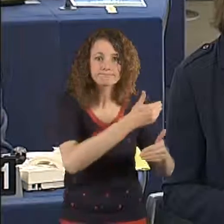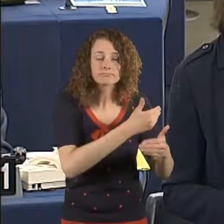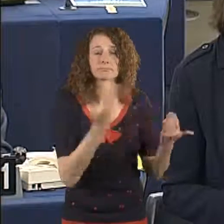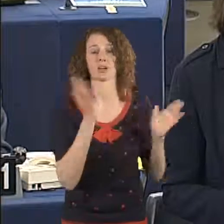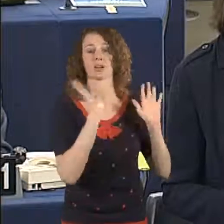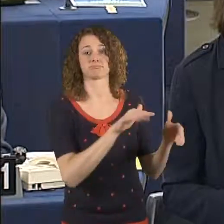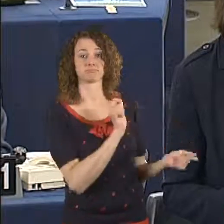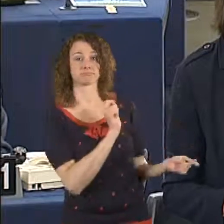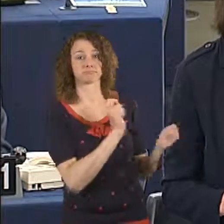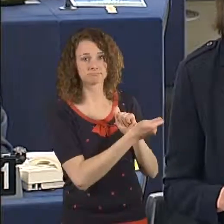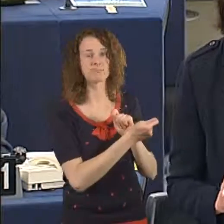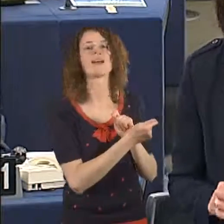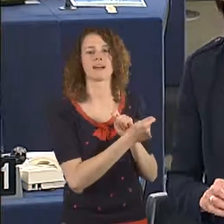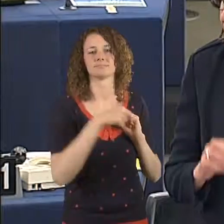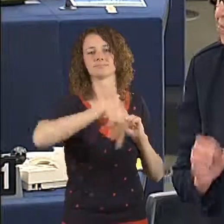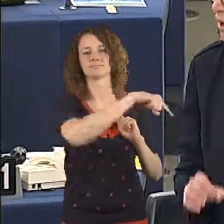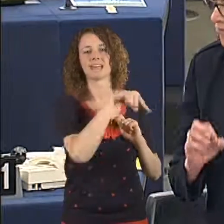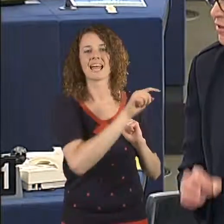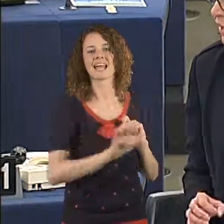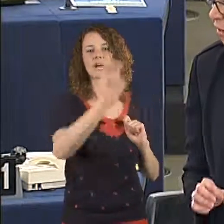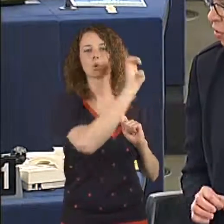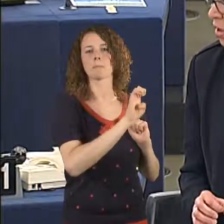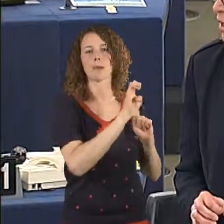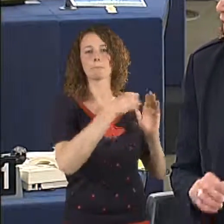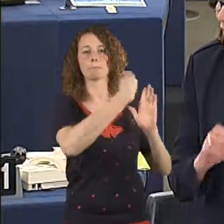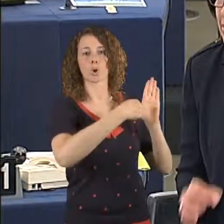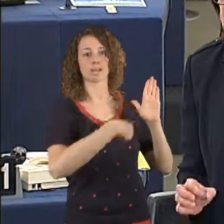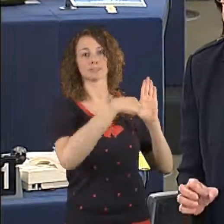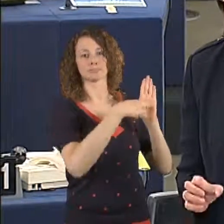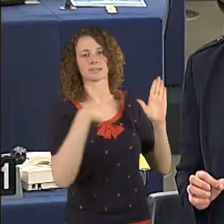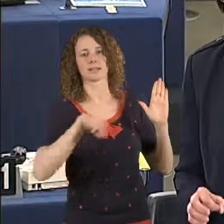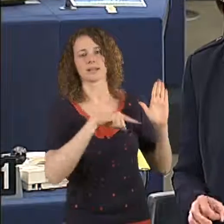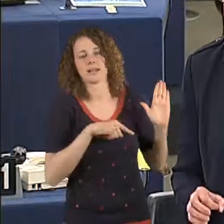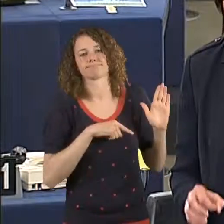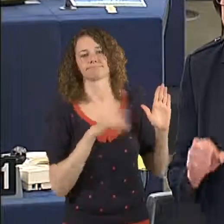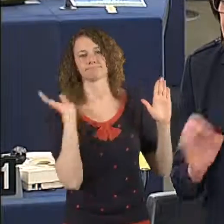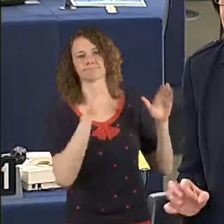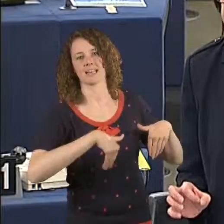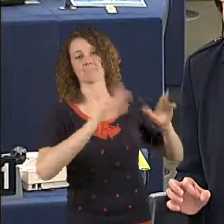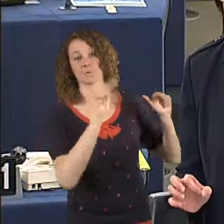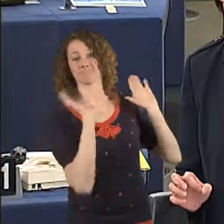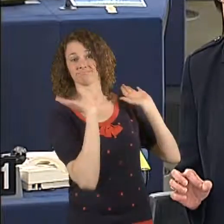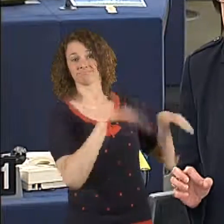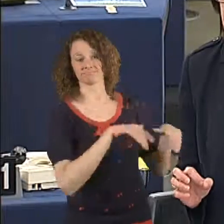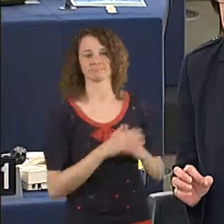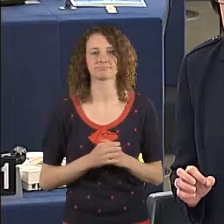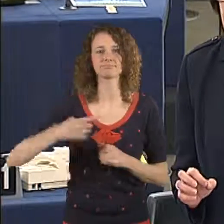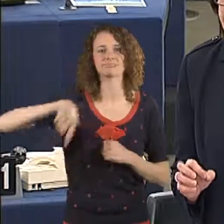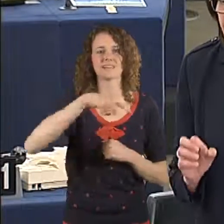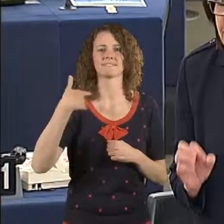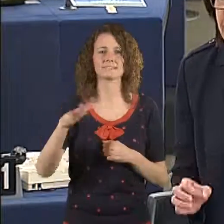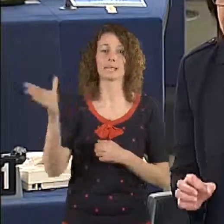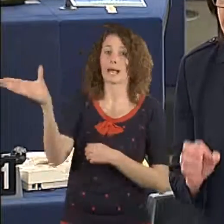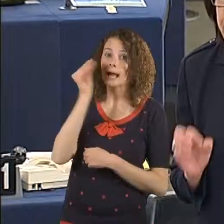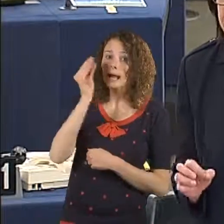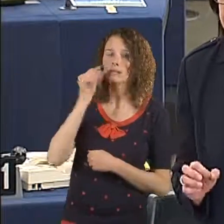these empty words for the European Union and do not keep on making it real,